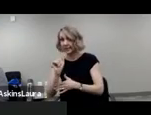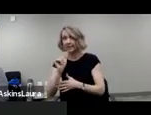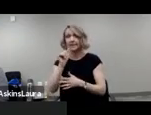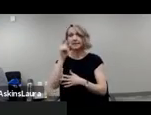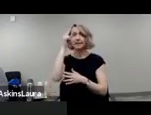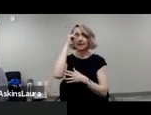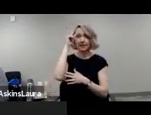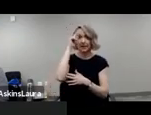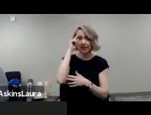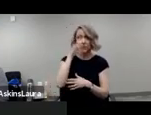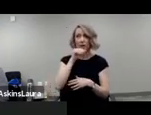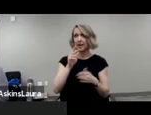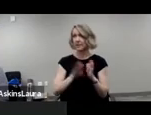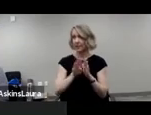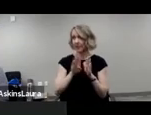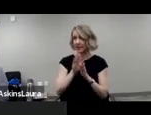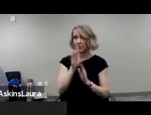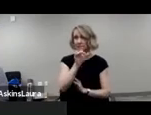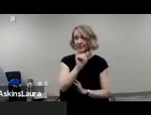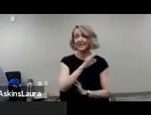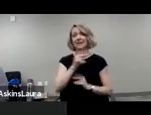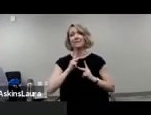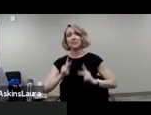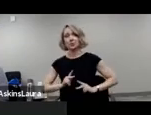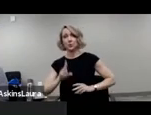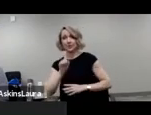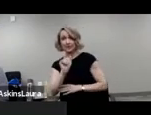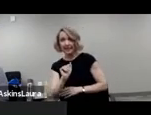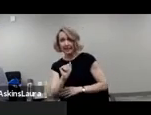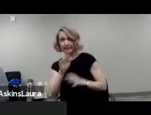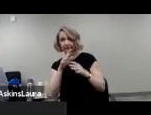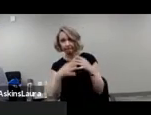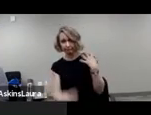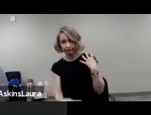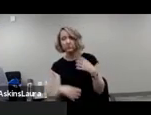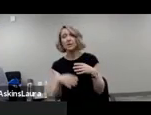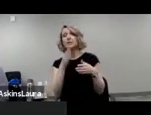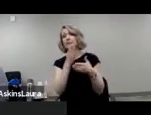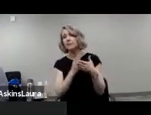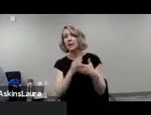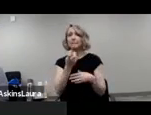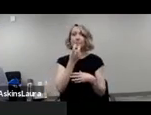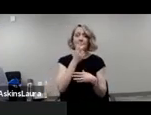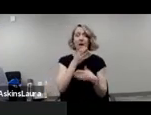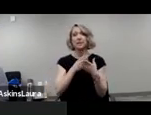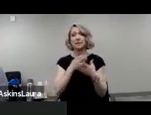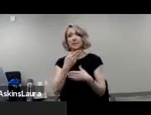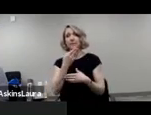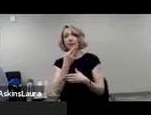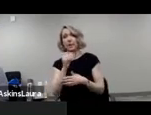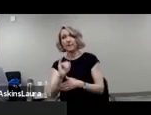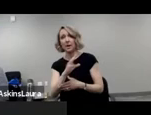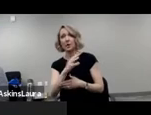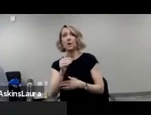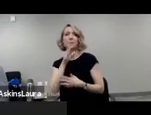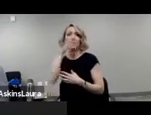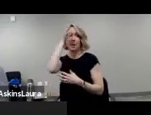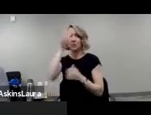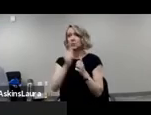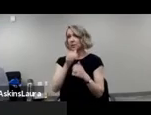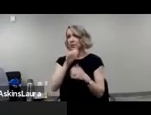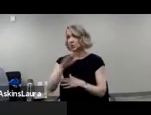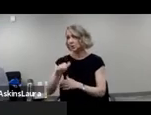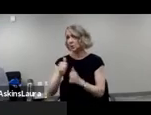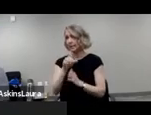developmental disabilities, and physical disabilities. Some people were blind, hearing impaired, and parents of children with disabilities.